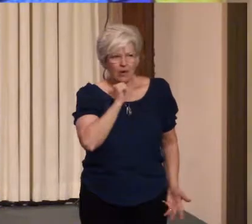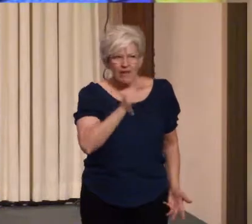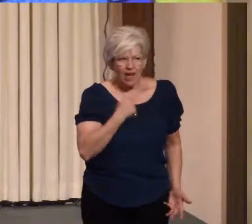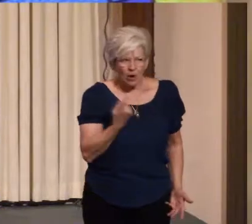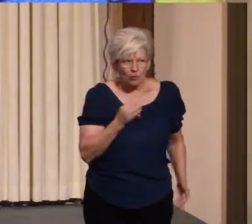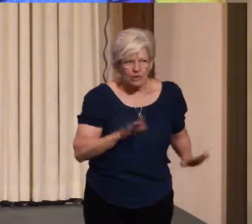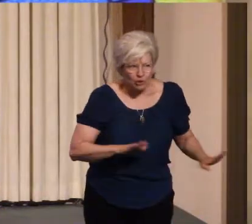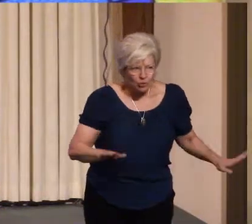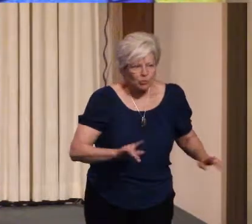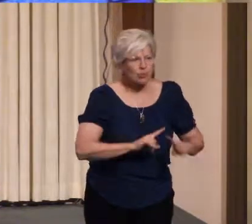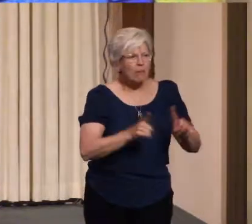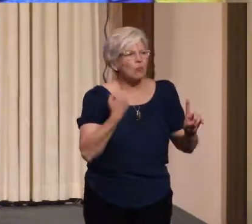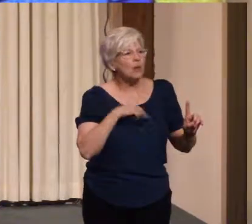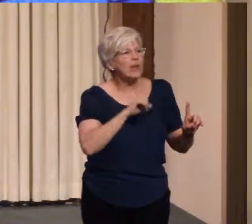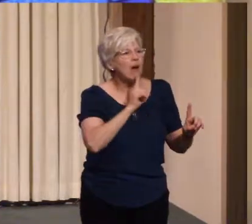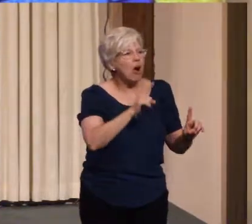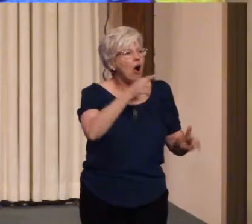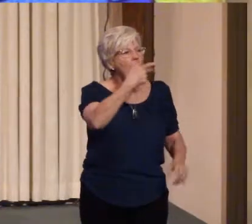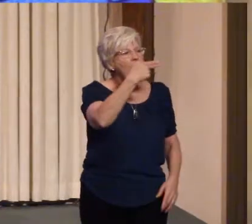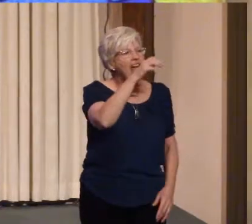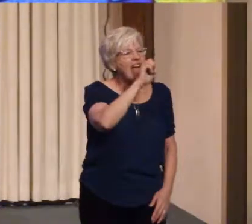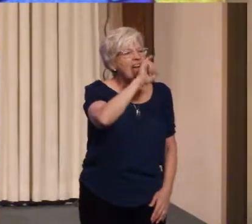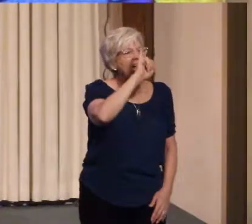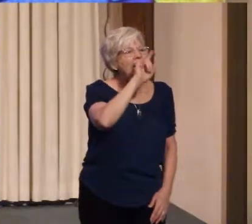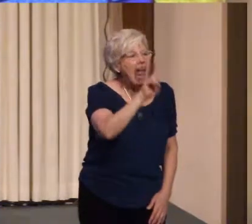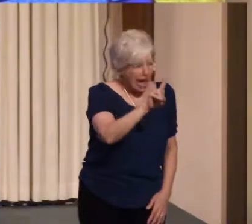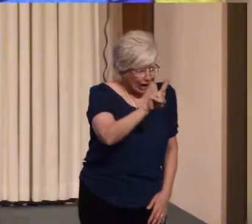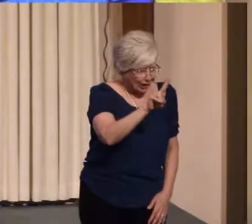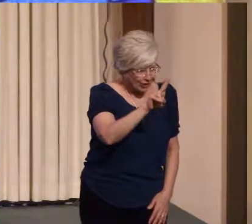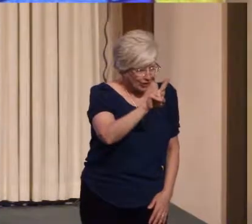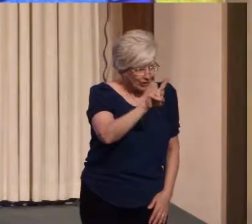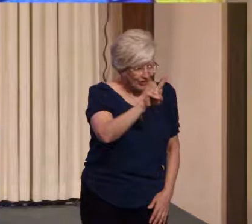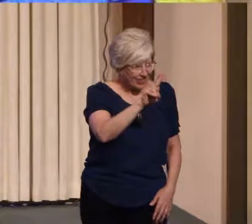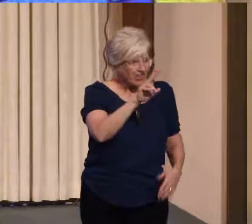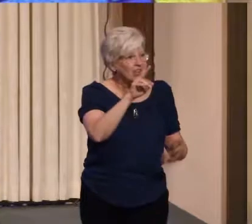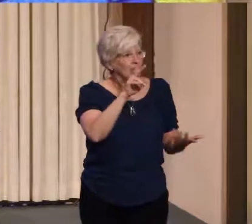heirs to spirit and God.